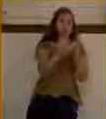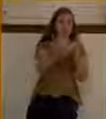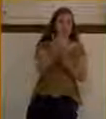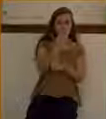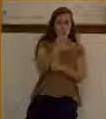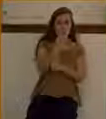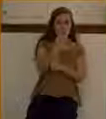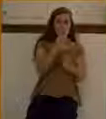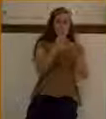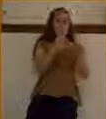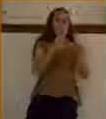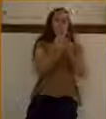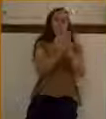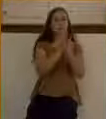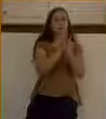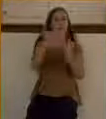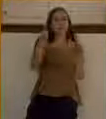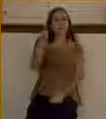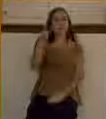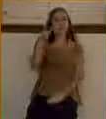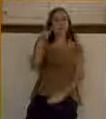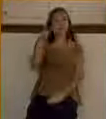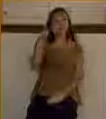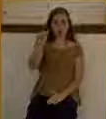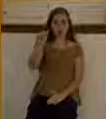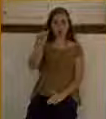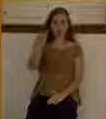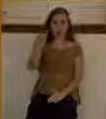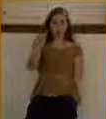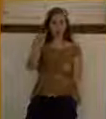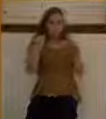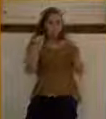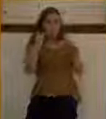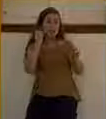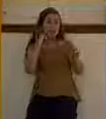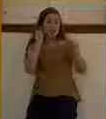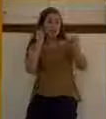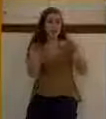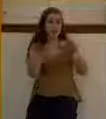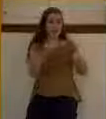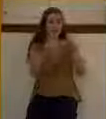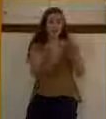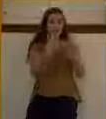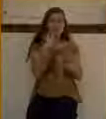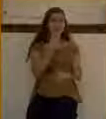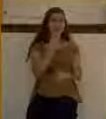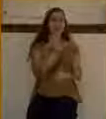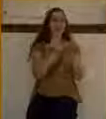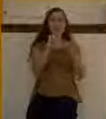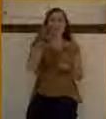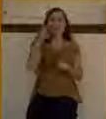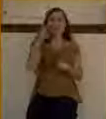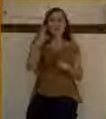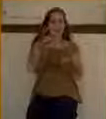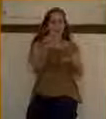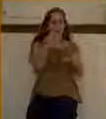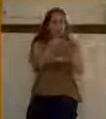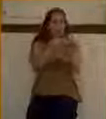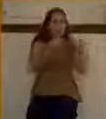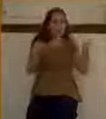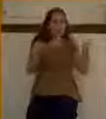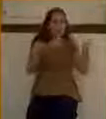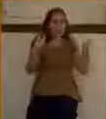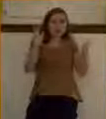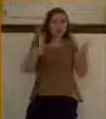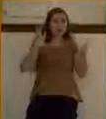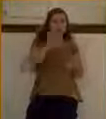of in the book of Joshua. That is now, you can go to the land of Israel. You can still see the ruins of the Old Testament Jericho. It's still there. And